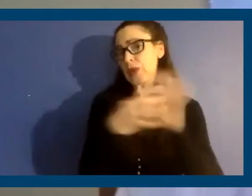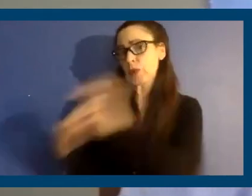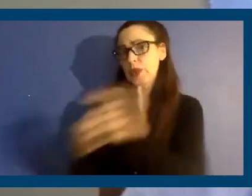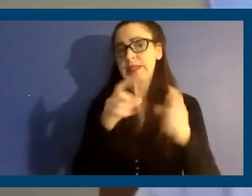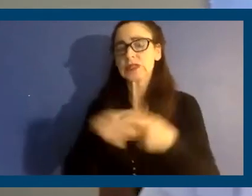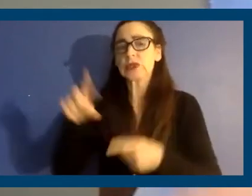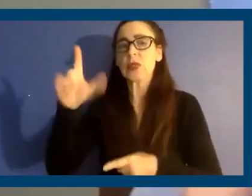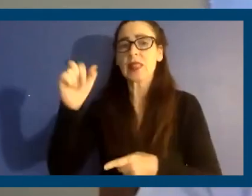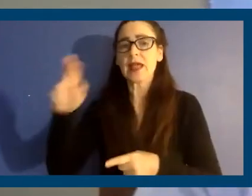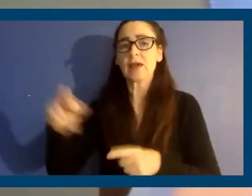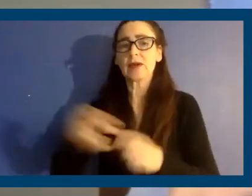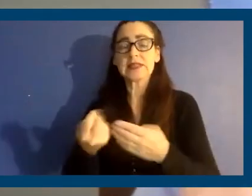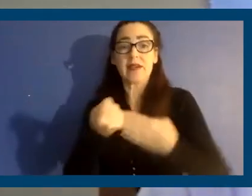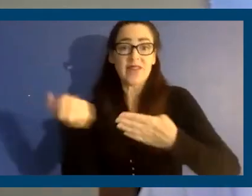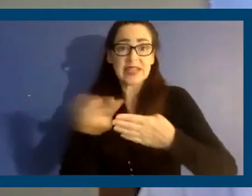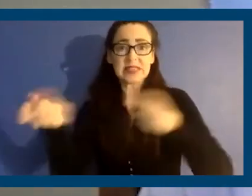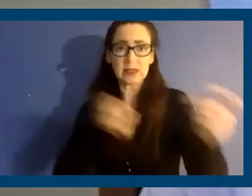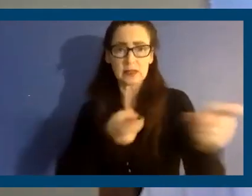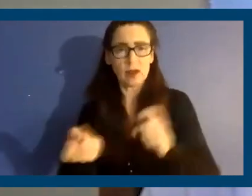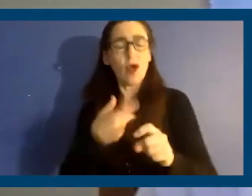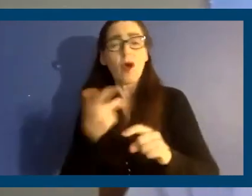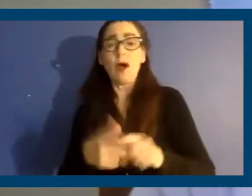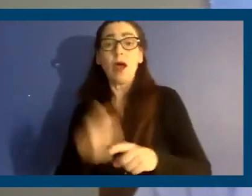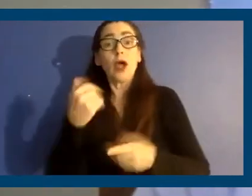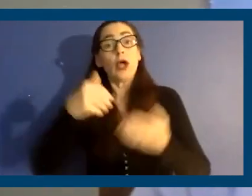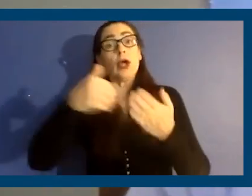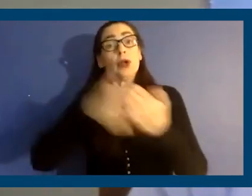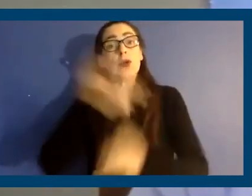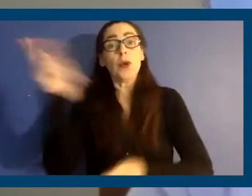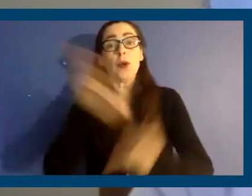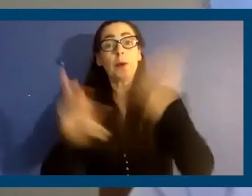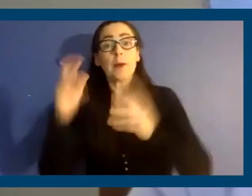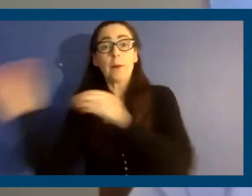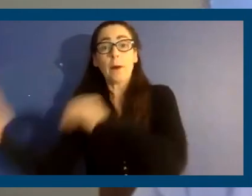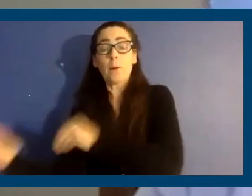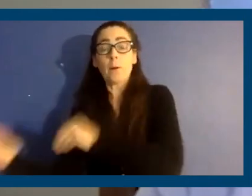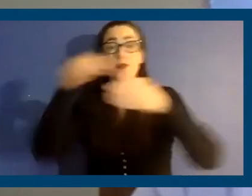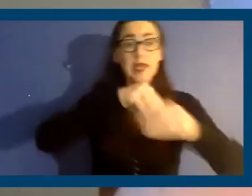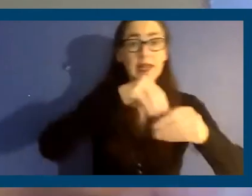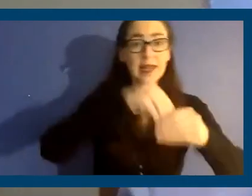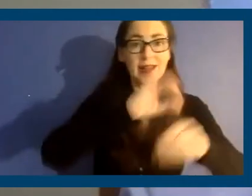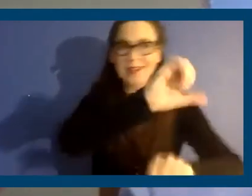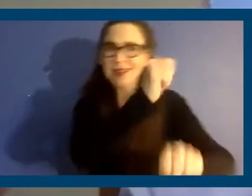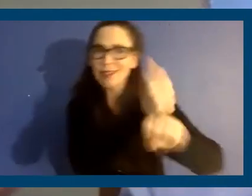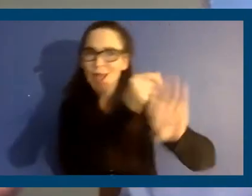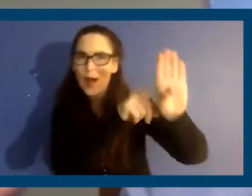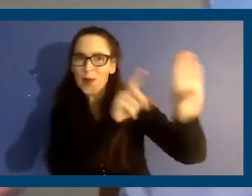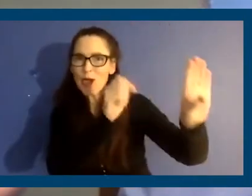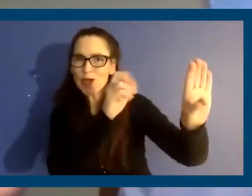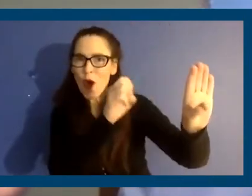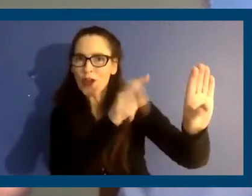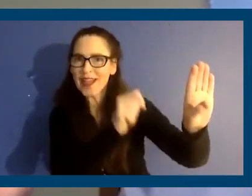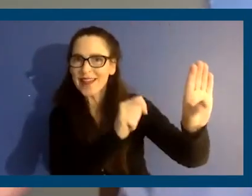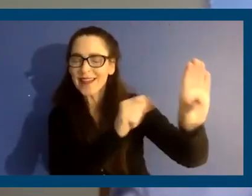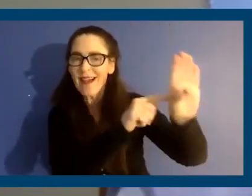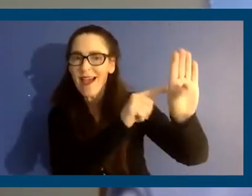Because when Larry says they're putting a target on your back, landlords want to do whatever possible. If there's a senior citizen who's been